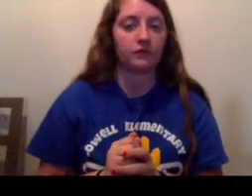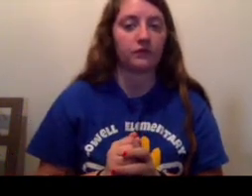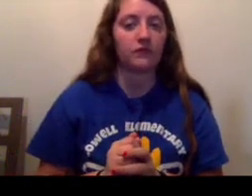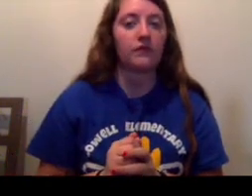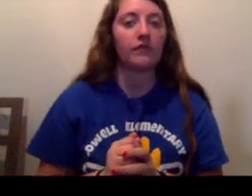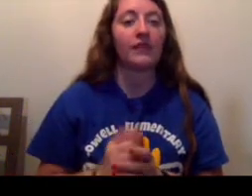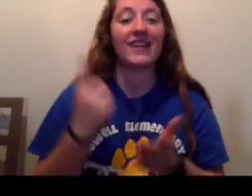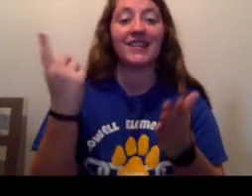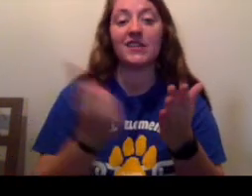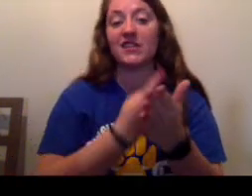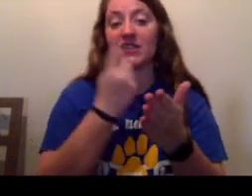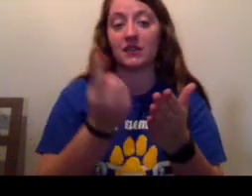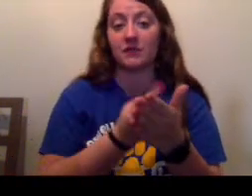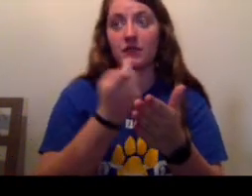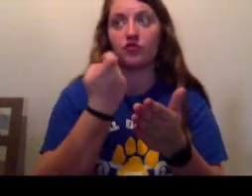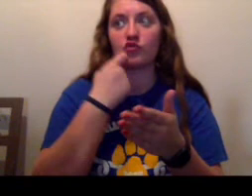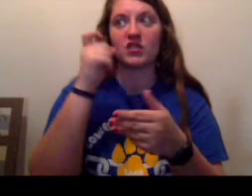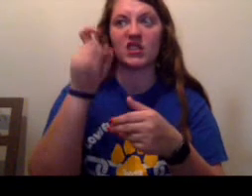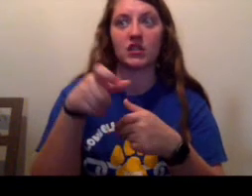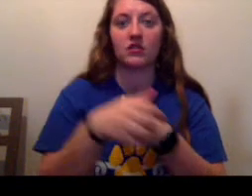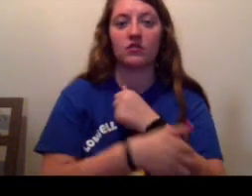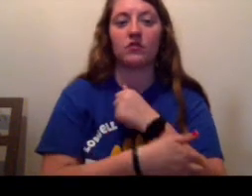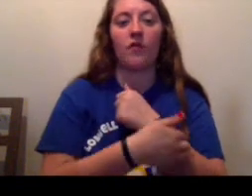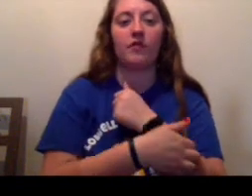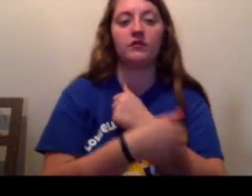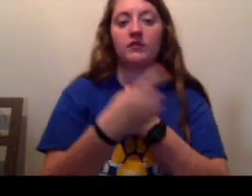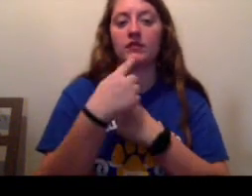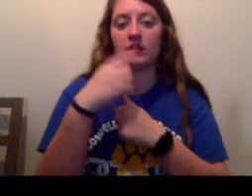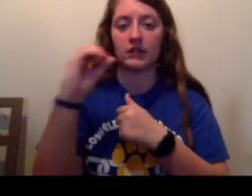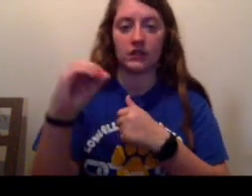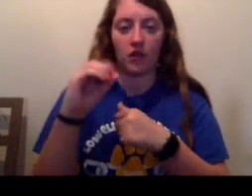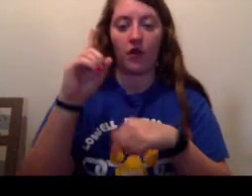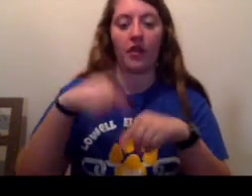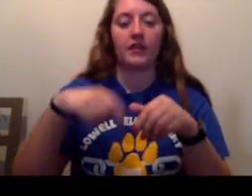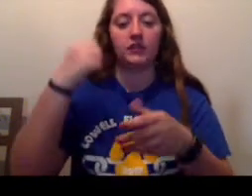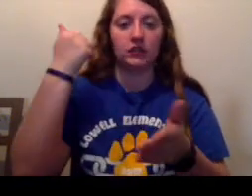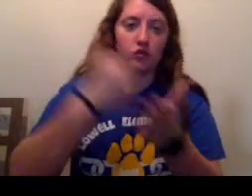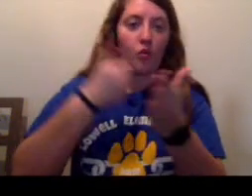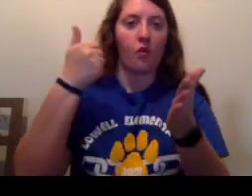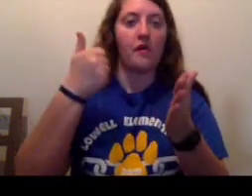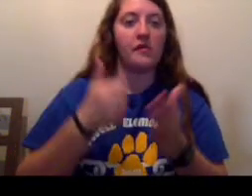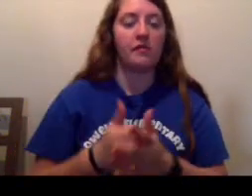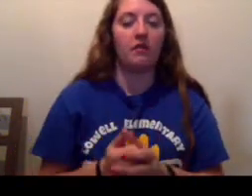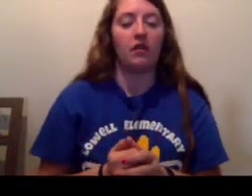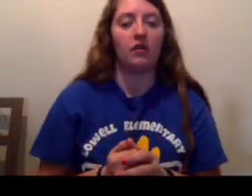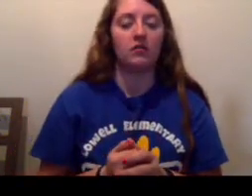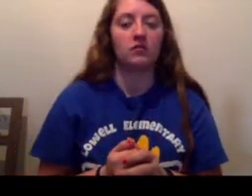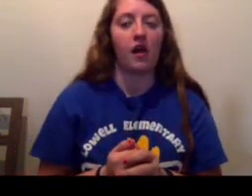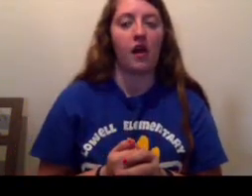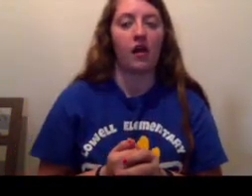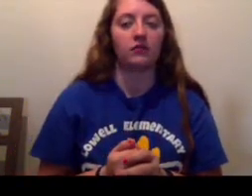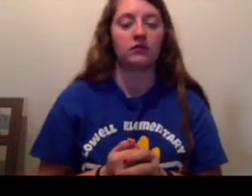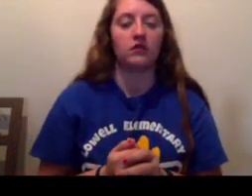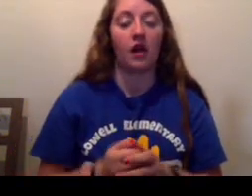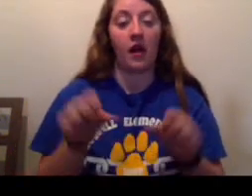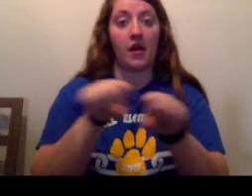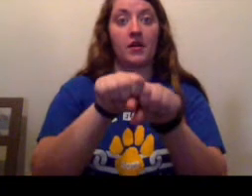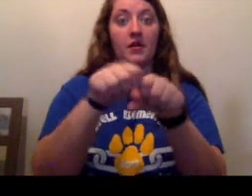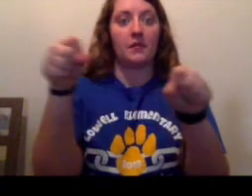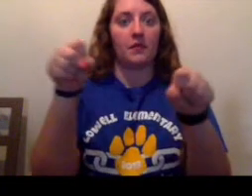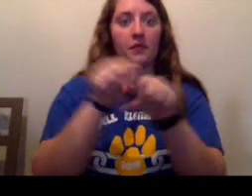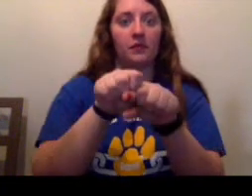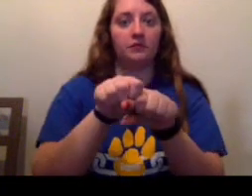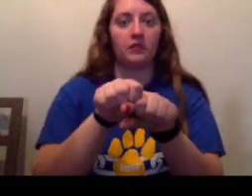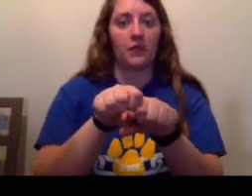Sometimes you just have to... Zero said, then he hit the jar against the blade of the shovel, breaking the top of the jar clean